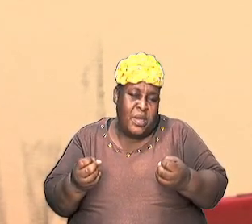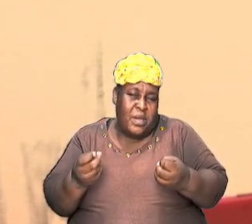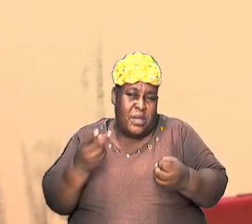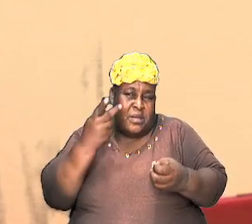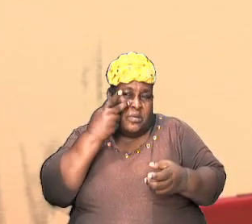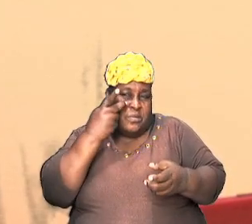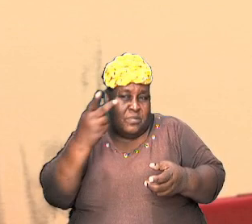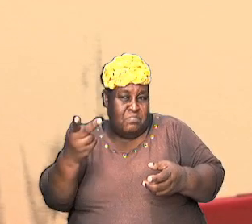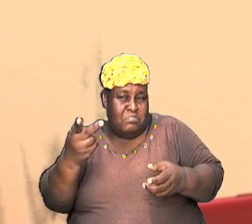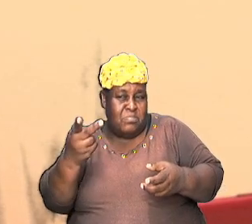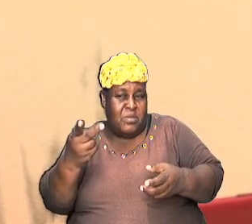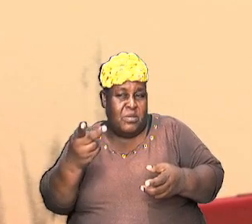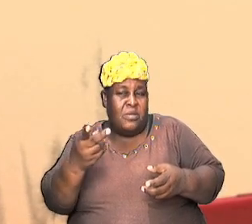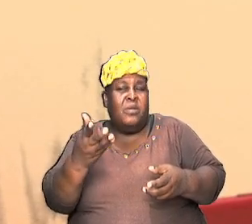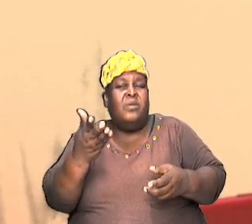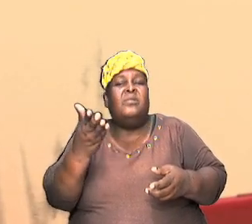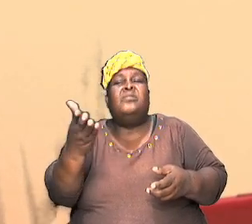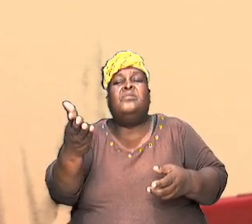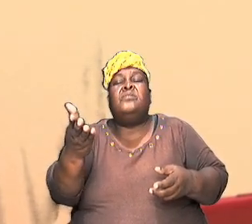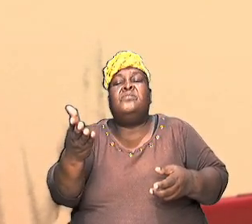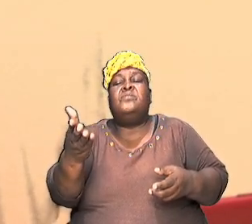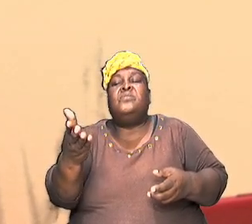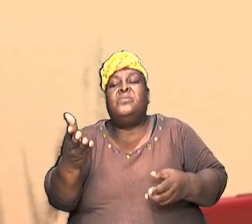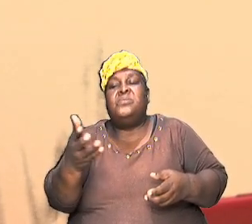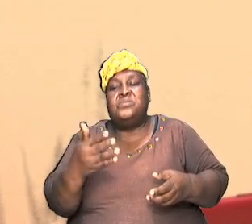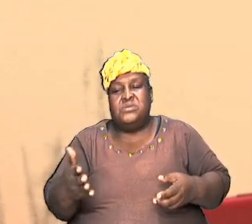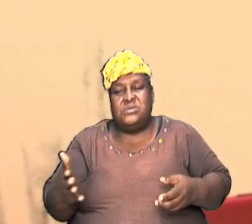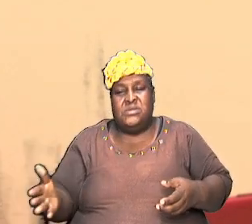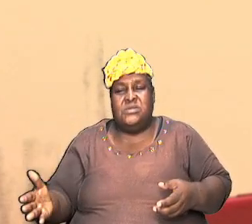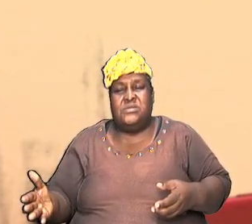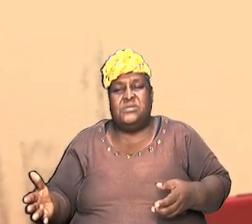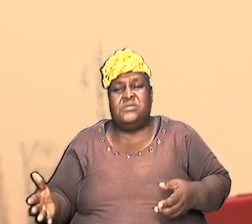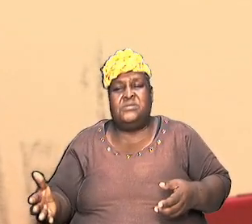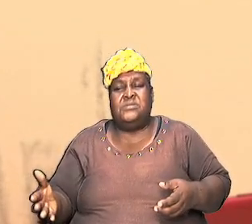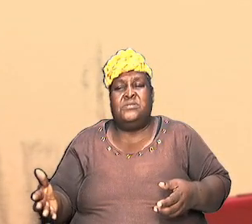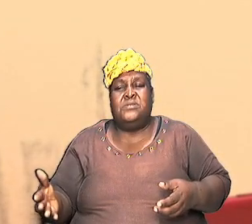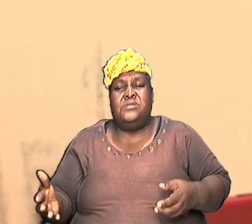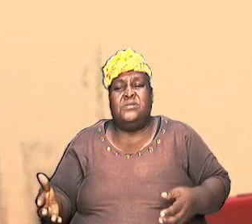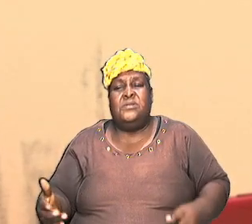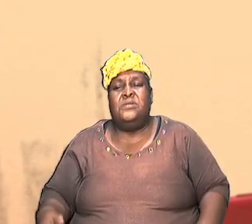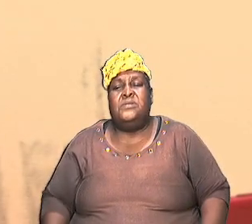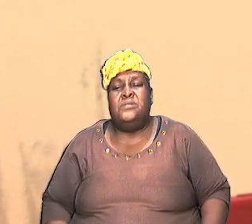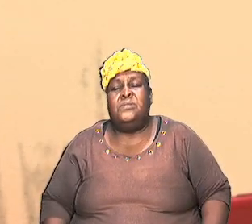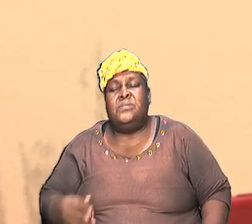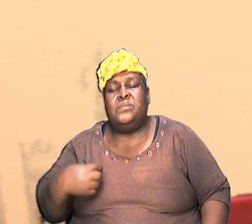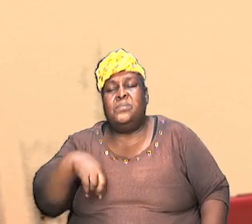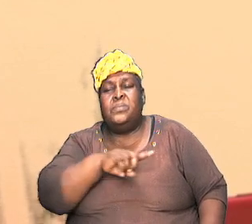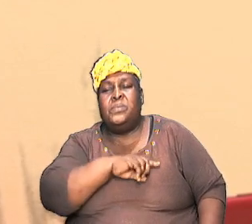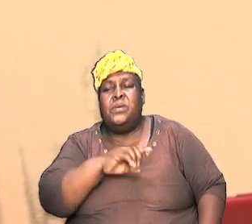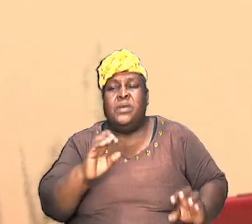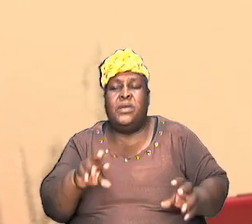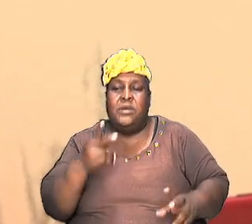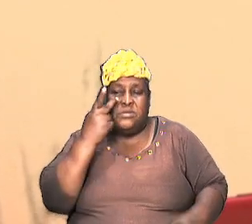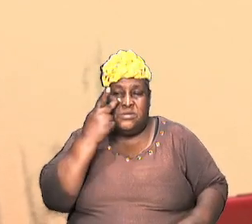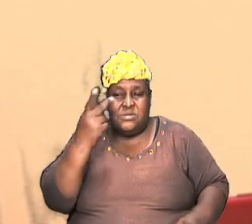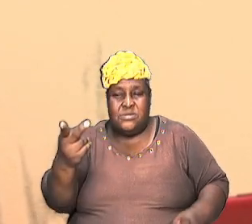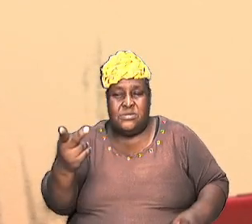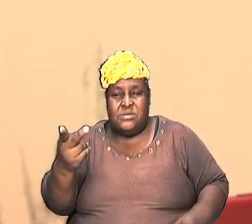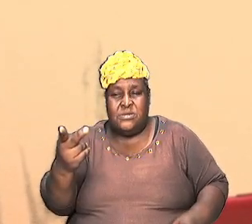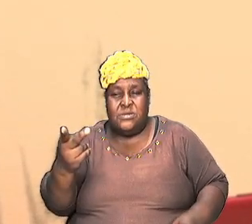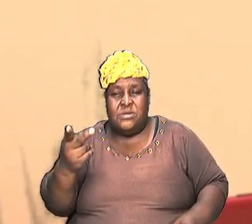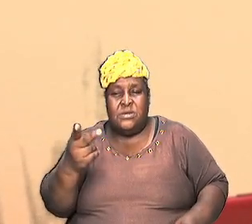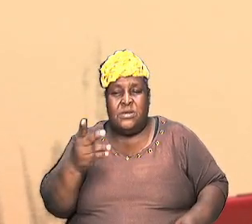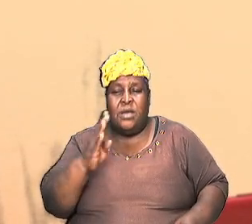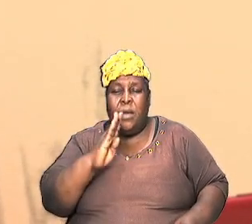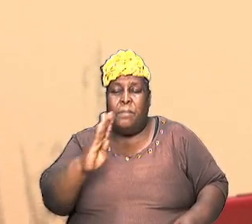at those objectives this evening so that we can see and we can